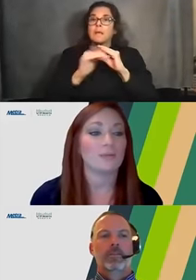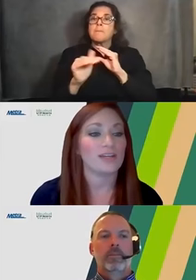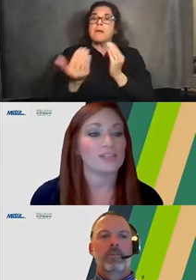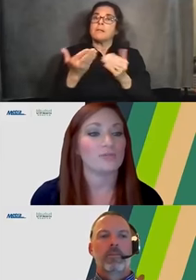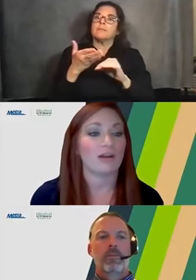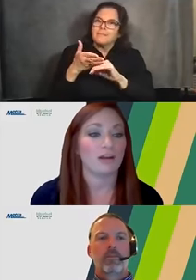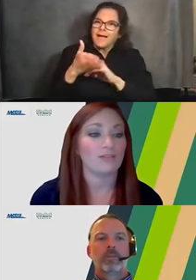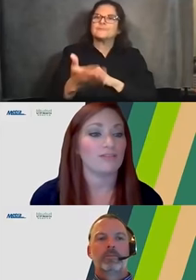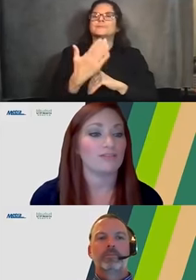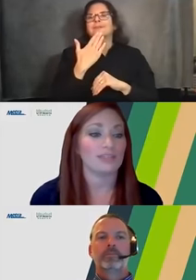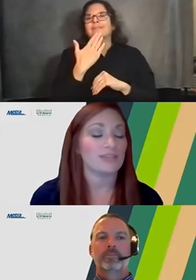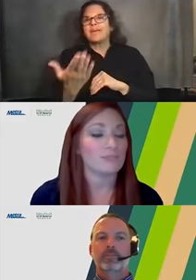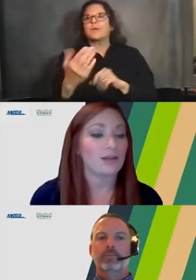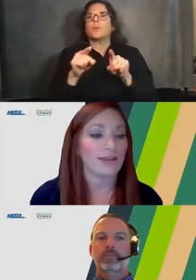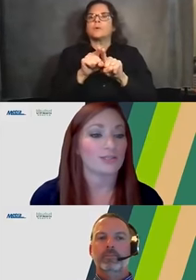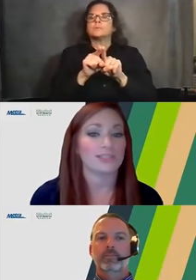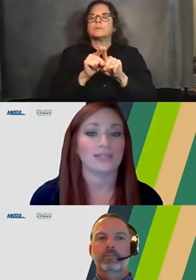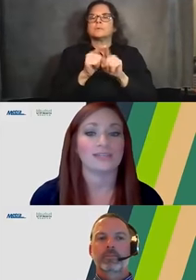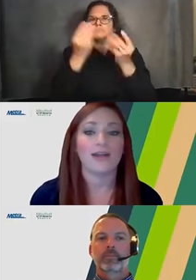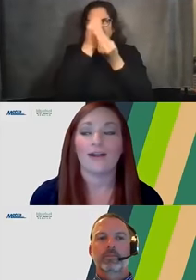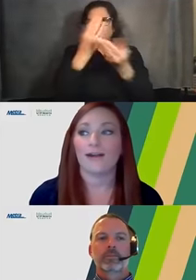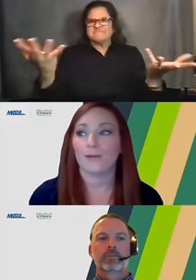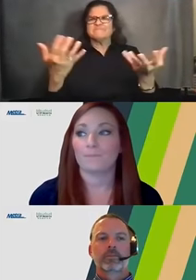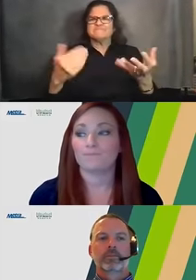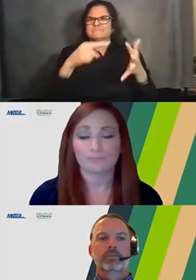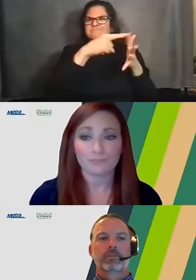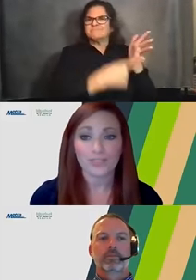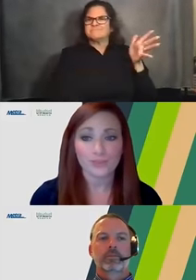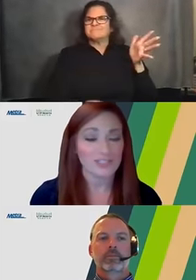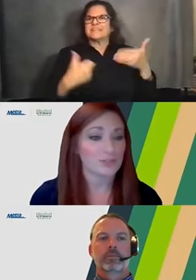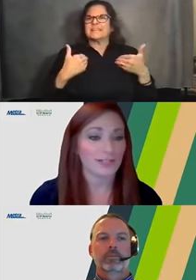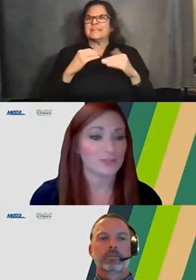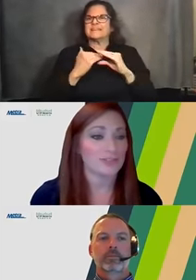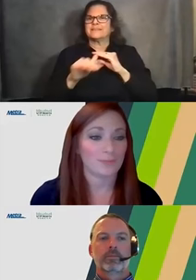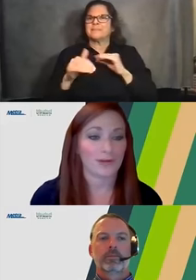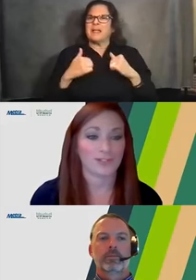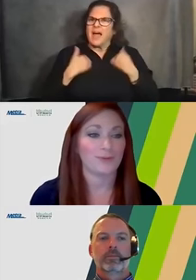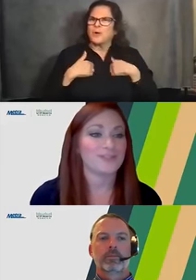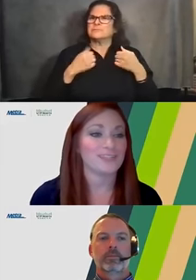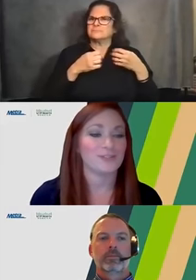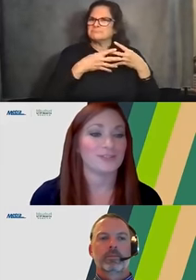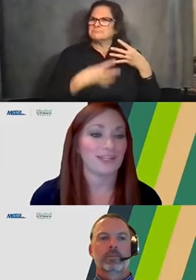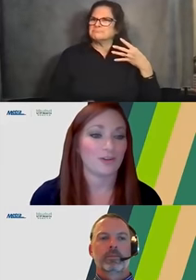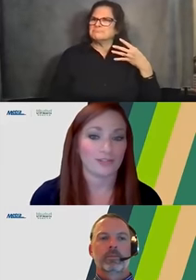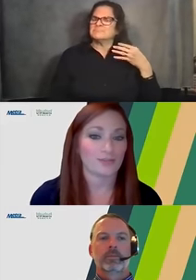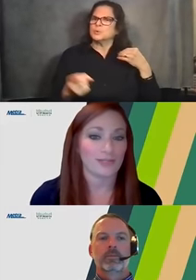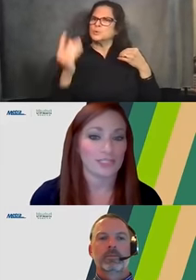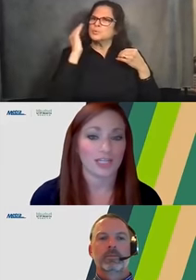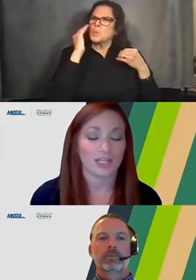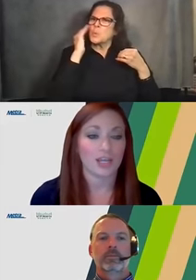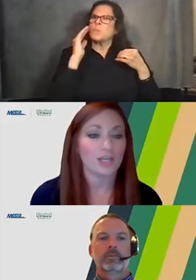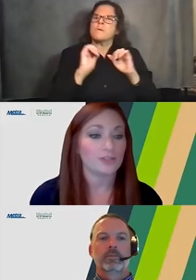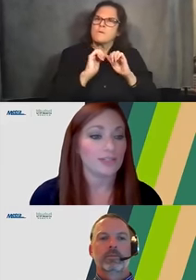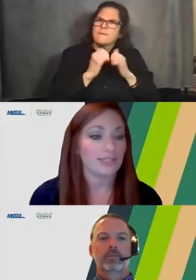you and then provide you with all of these email addresses. Um, just to direct you to that project website so you can get all the